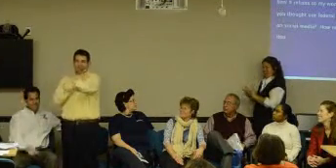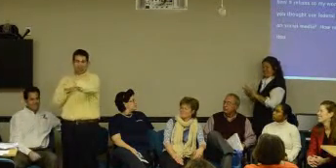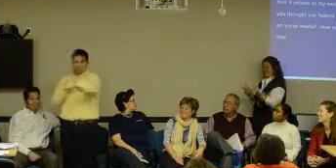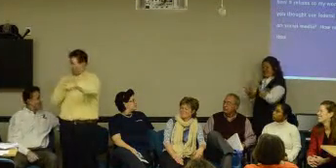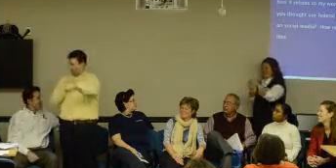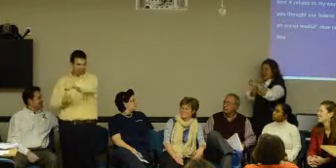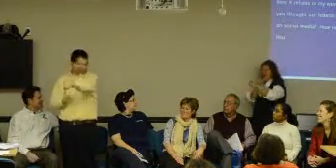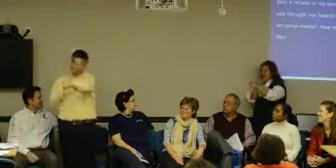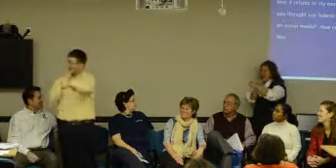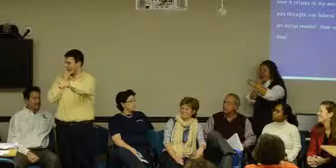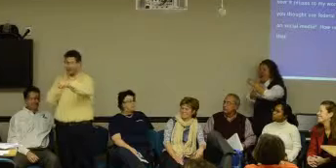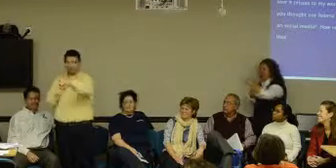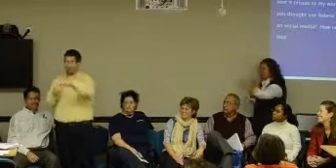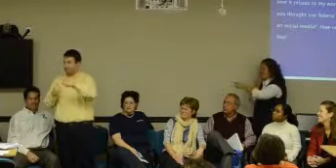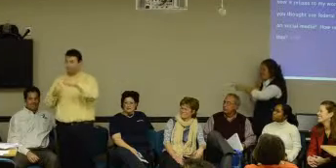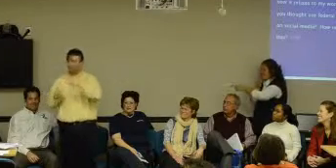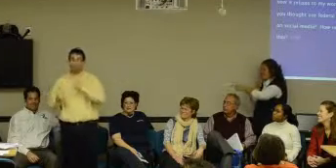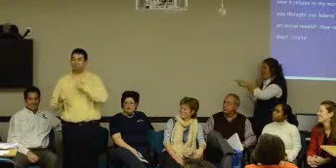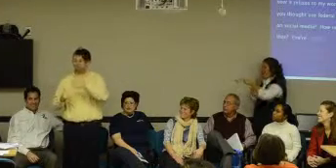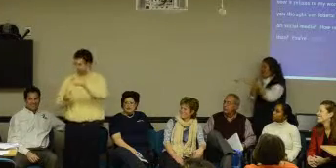How know, wrong. You're wrong.